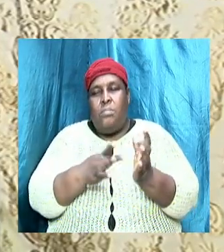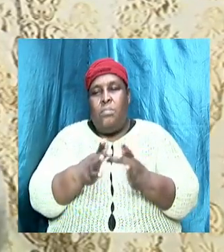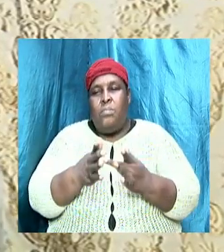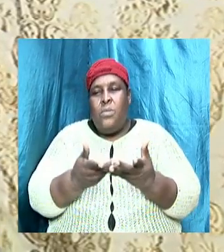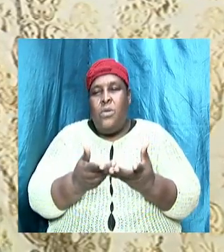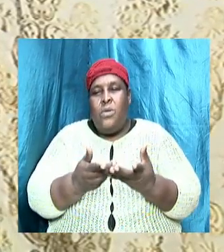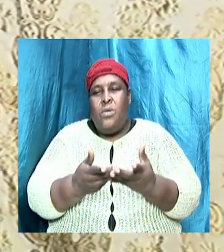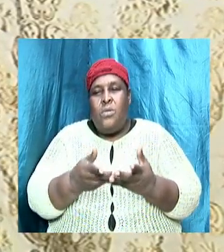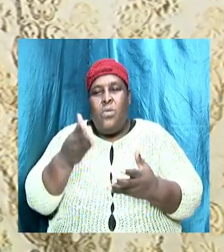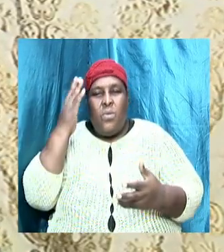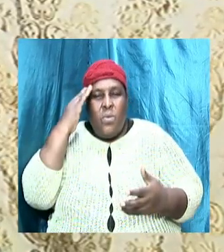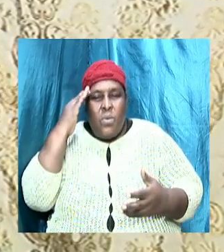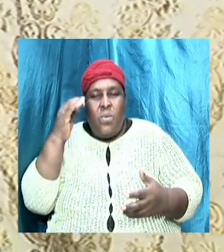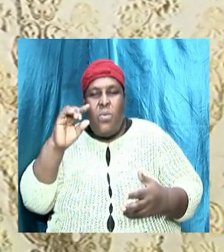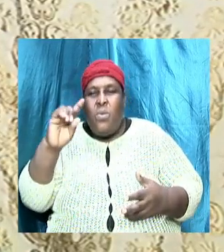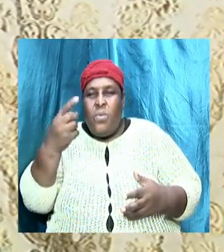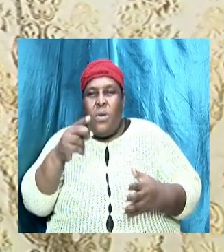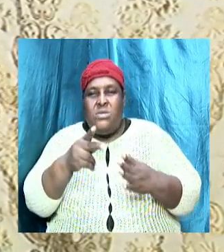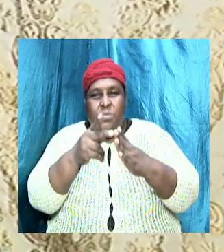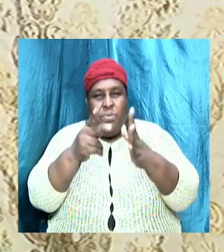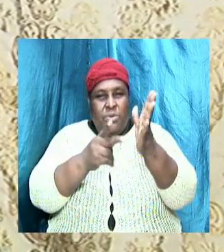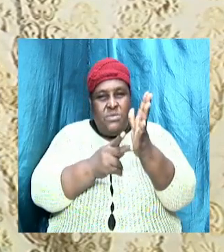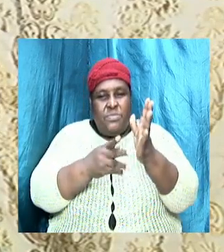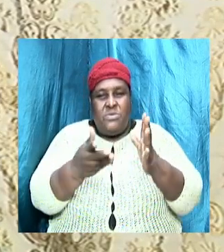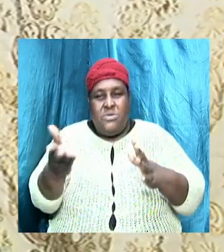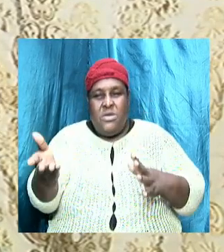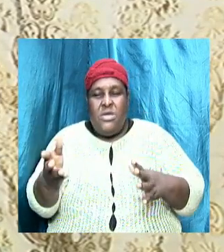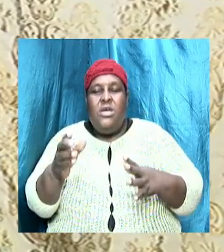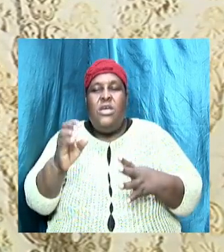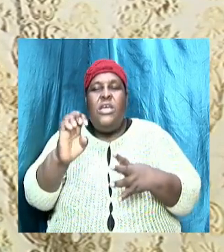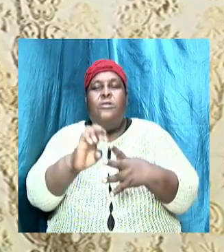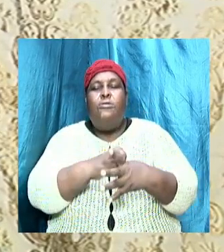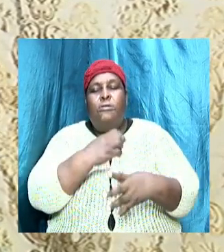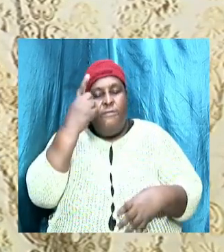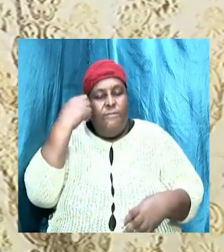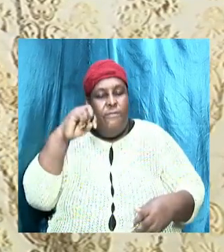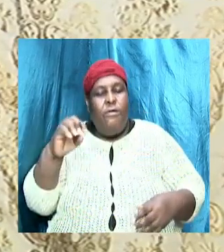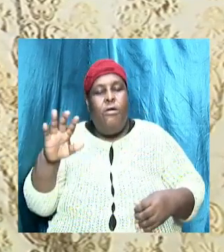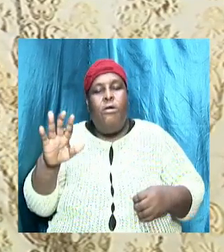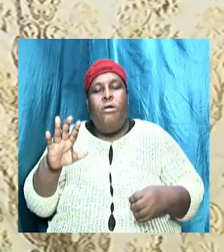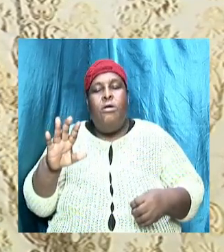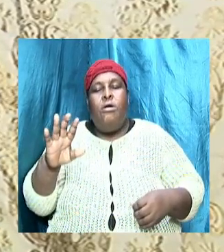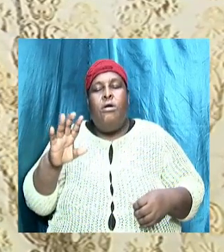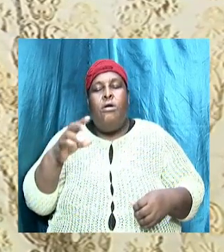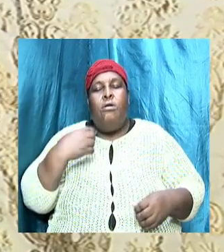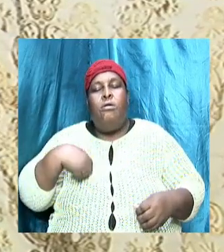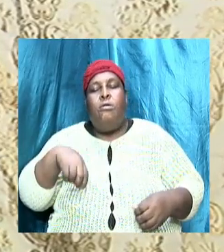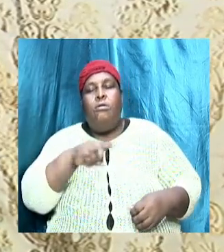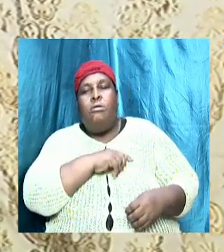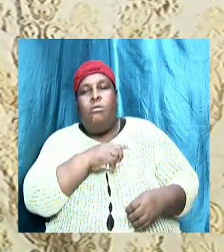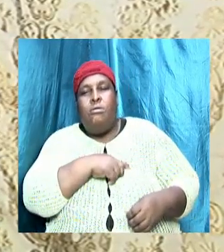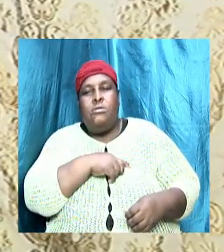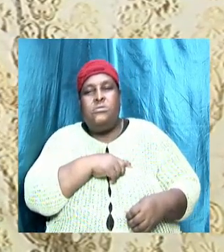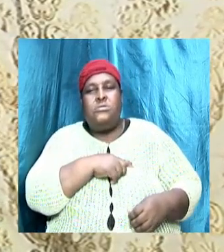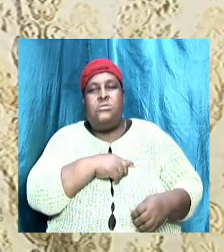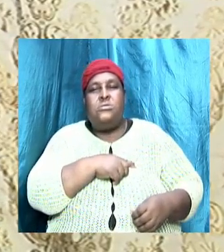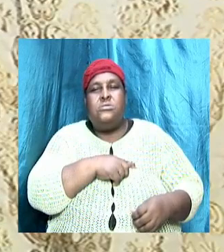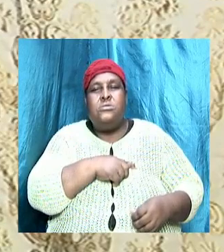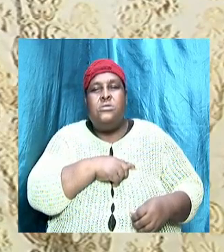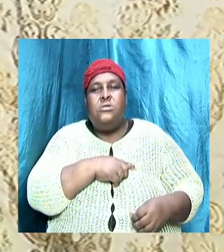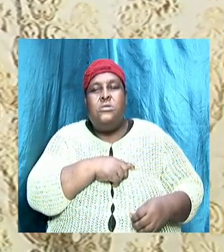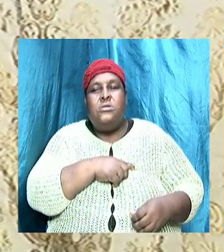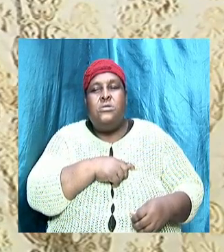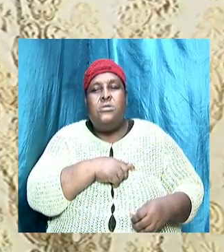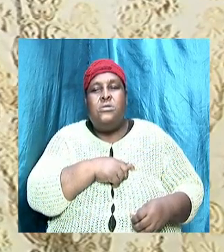that once the principle is there, it is enough for us to take, as part of our doctrine, it is enough for